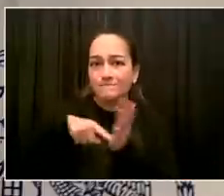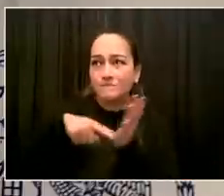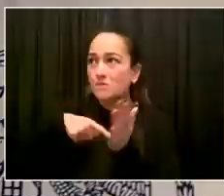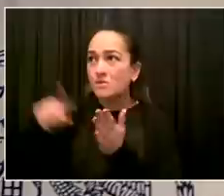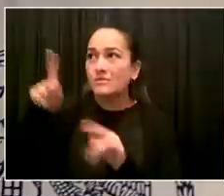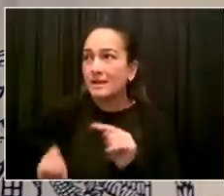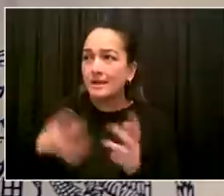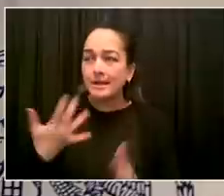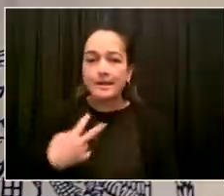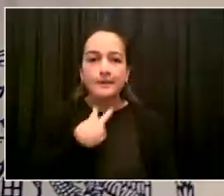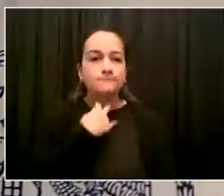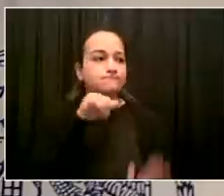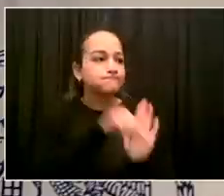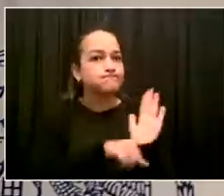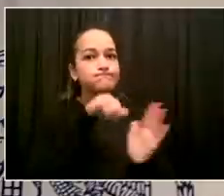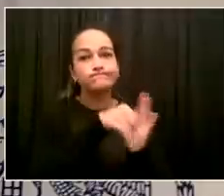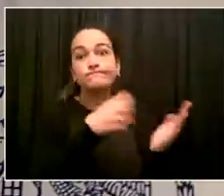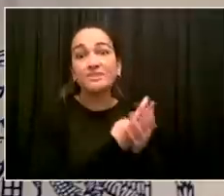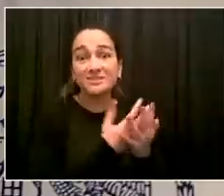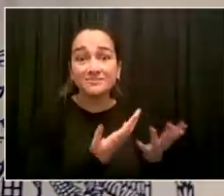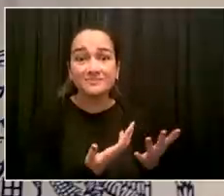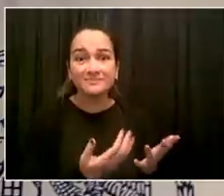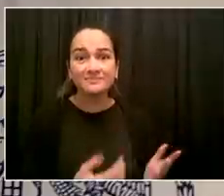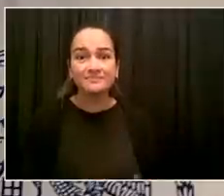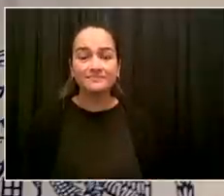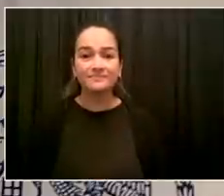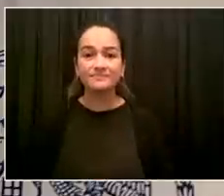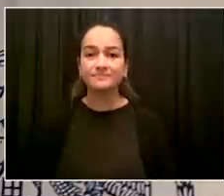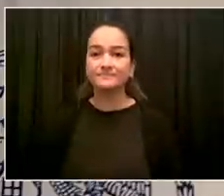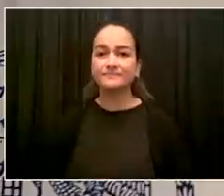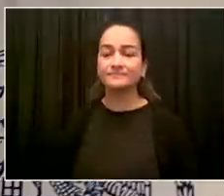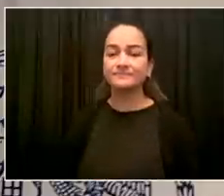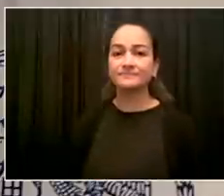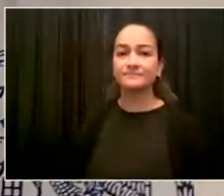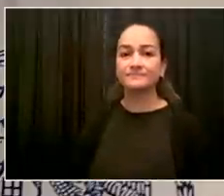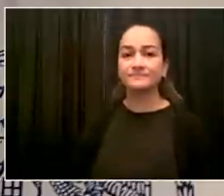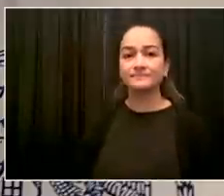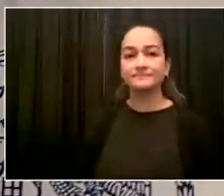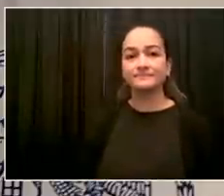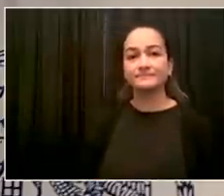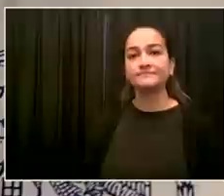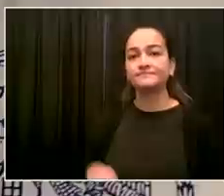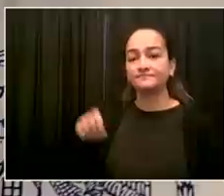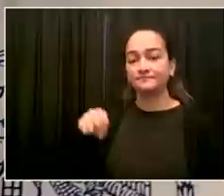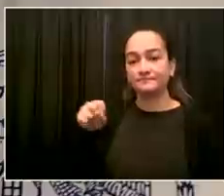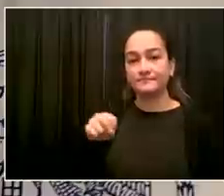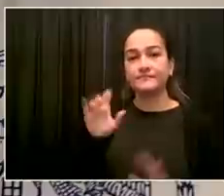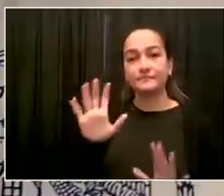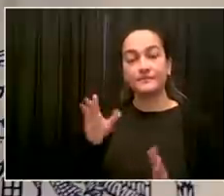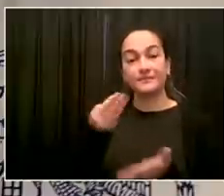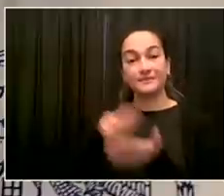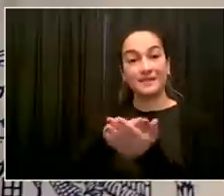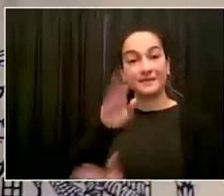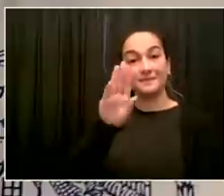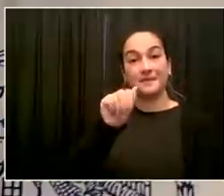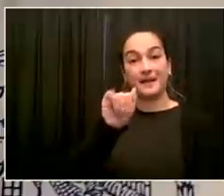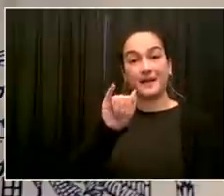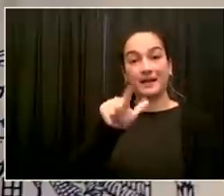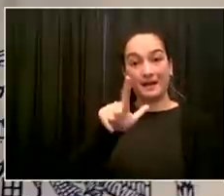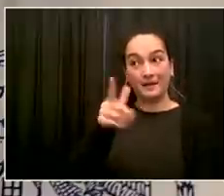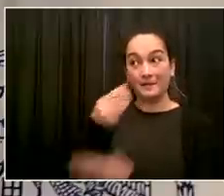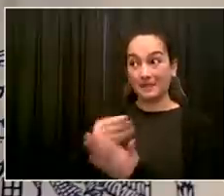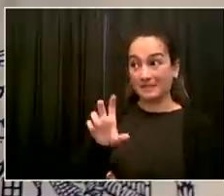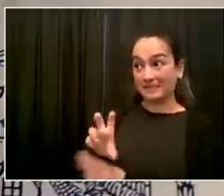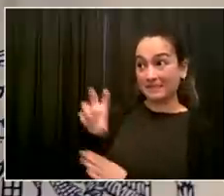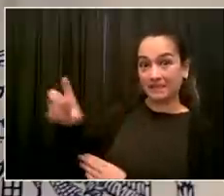I think the important point is that judges are working within the law to determine what's safe and what makes